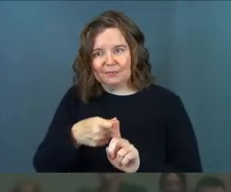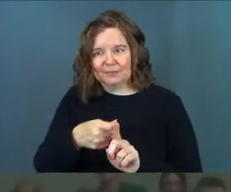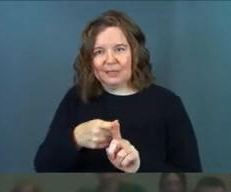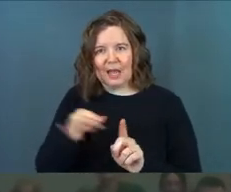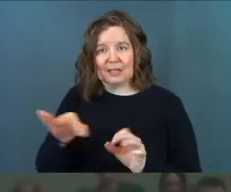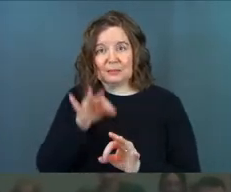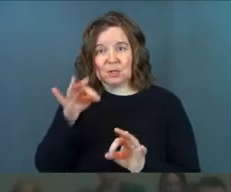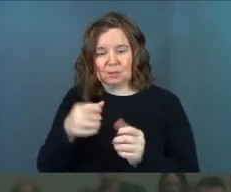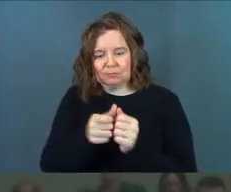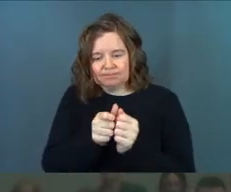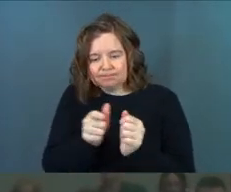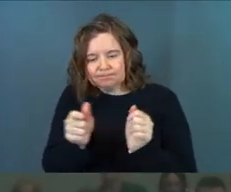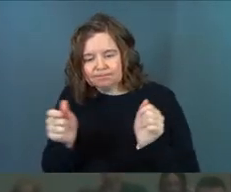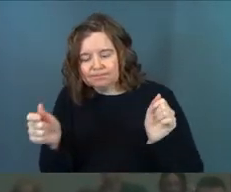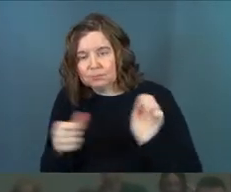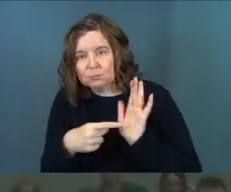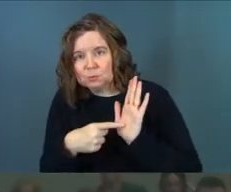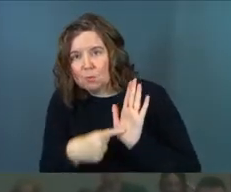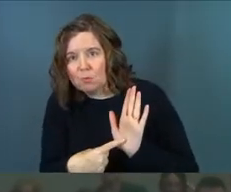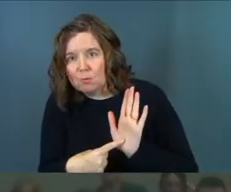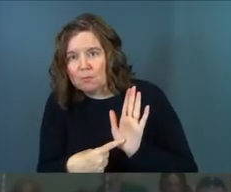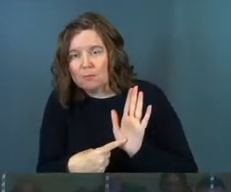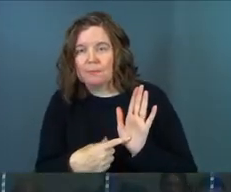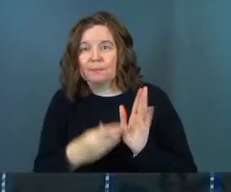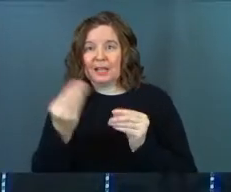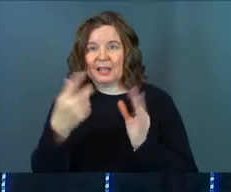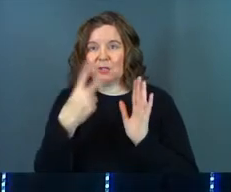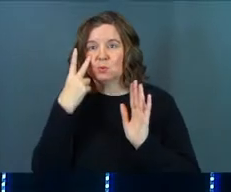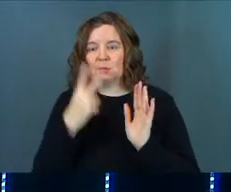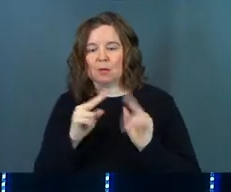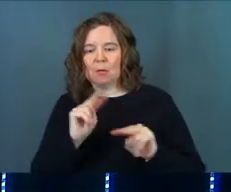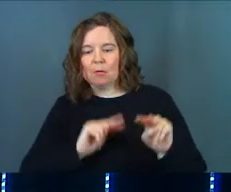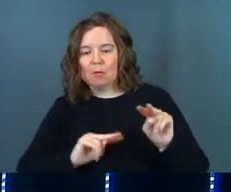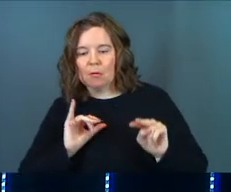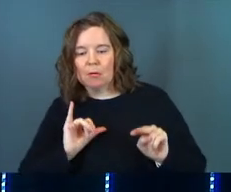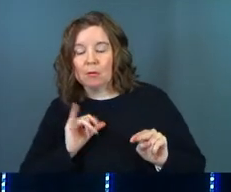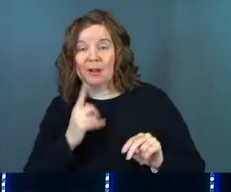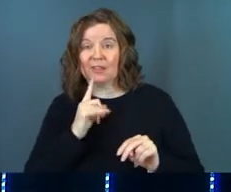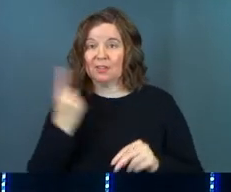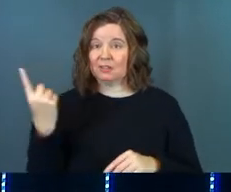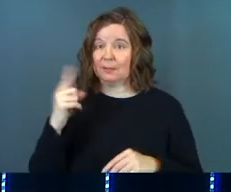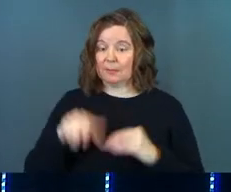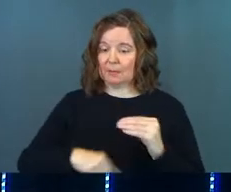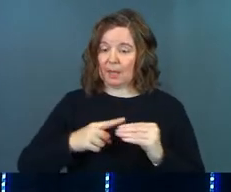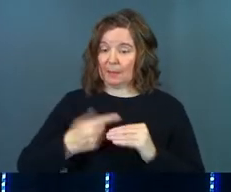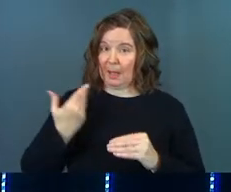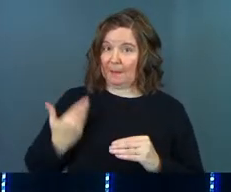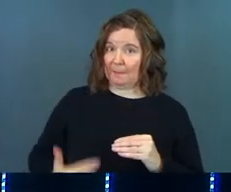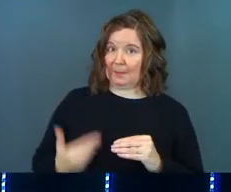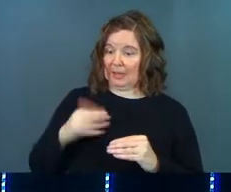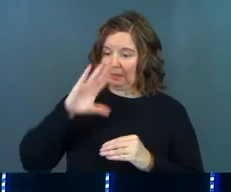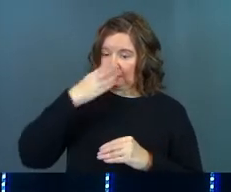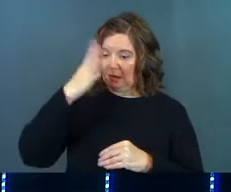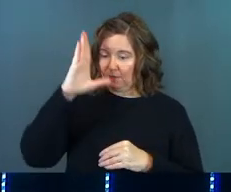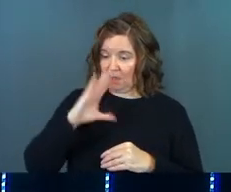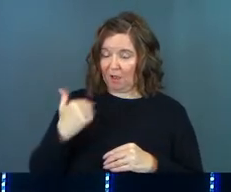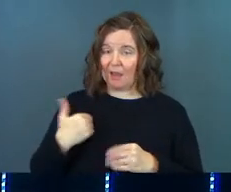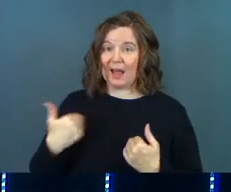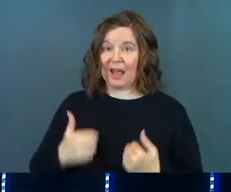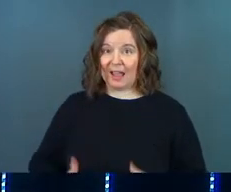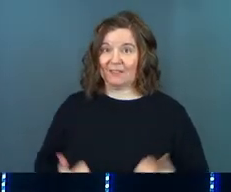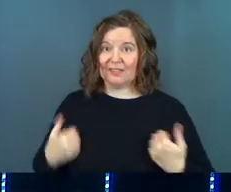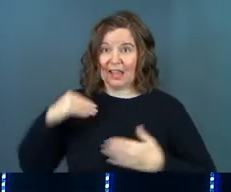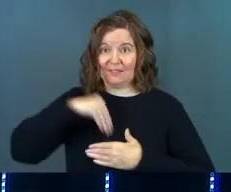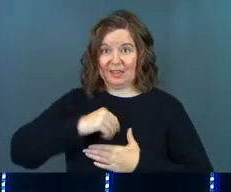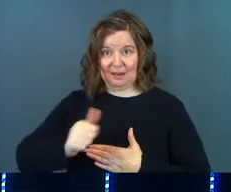spiritual reality for just a minute, pulls back the veil and lets you see inside. And he said, there's something about me as the Son of God. I have